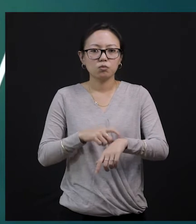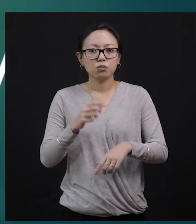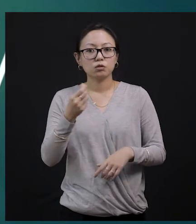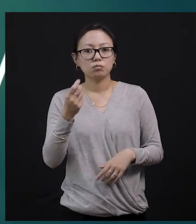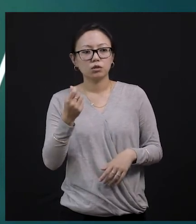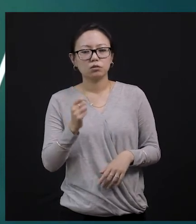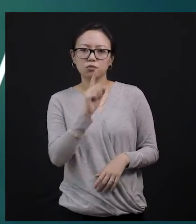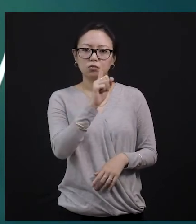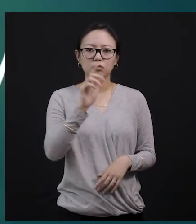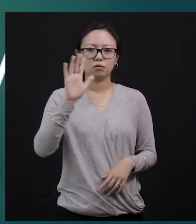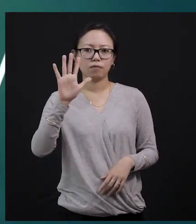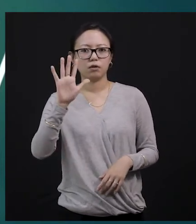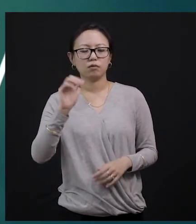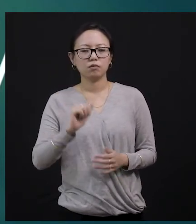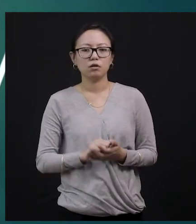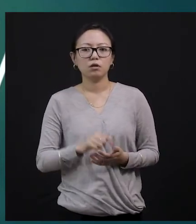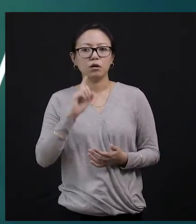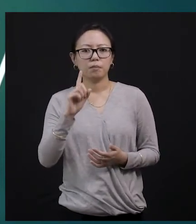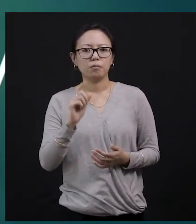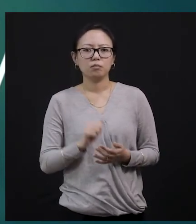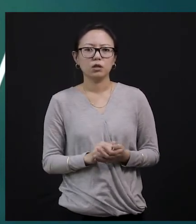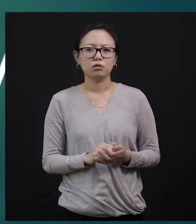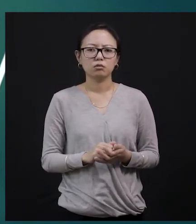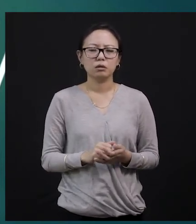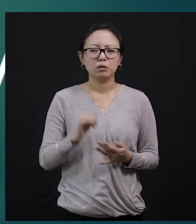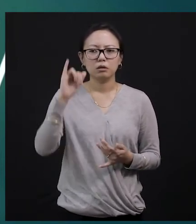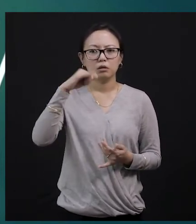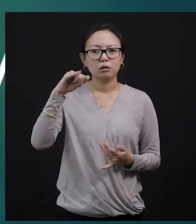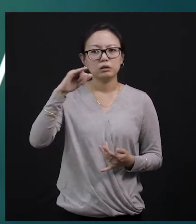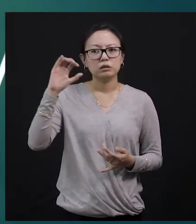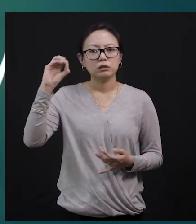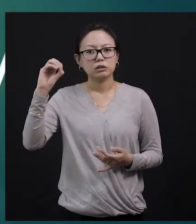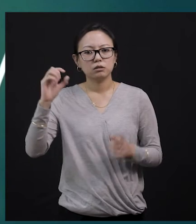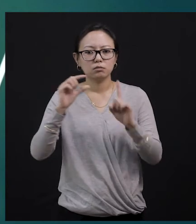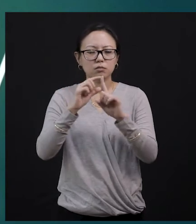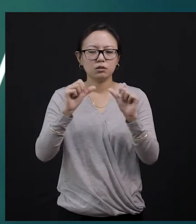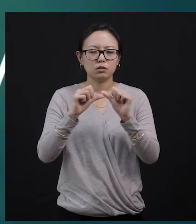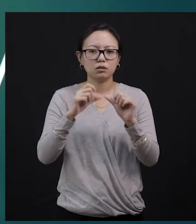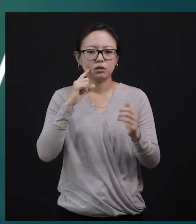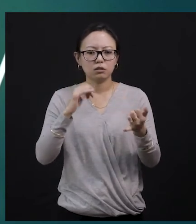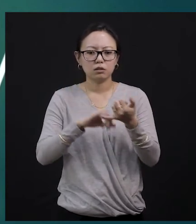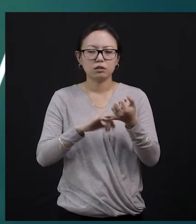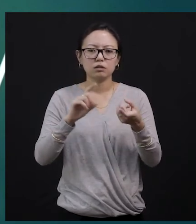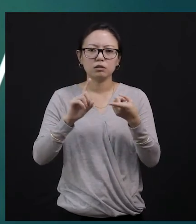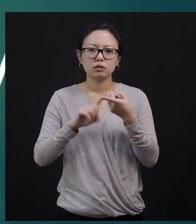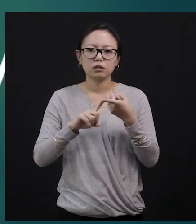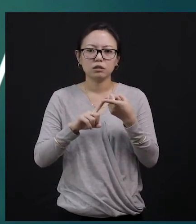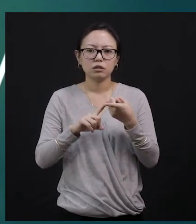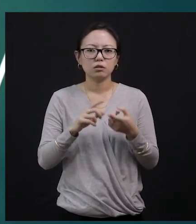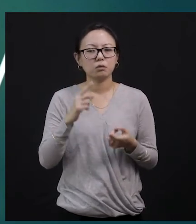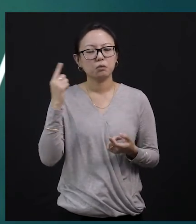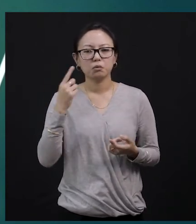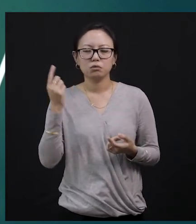are saying 15 rupees, in our generation, we will not get a clock for 15 rupees, right? But we are discussing about a